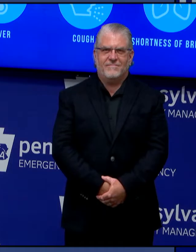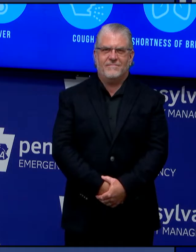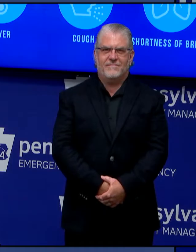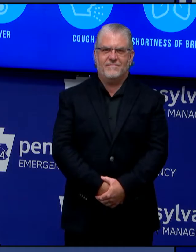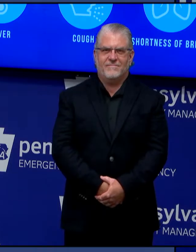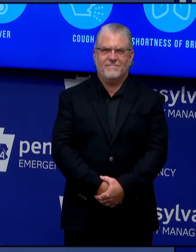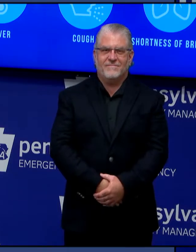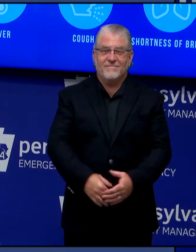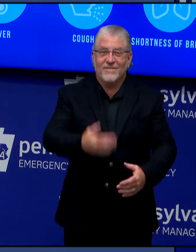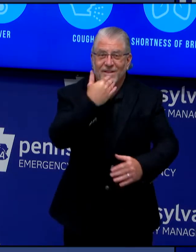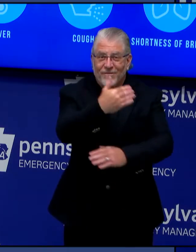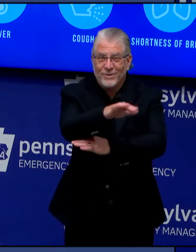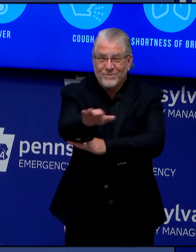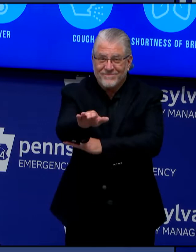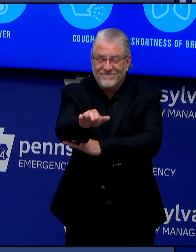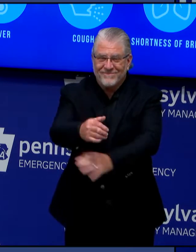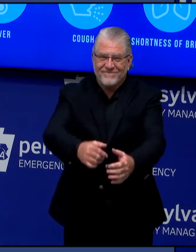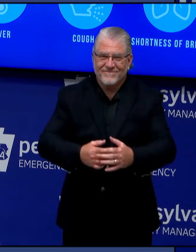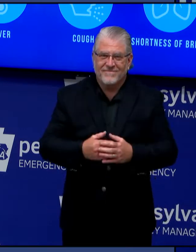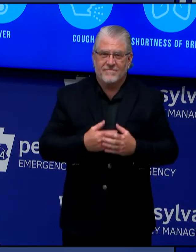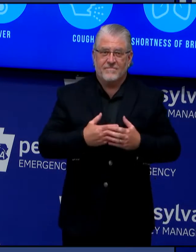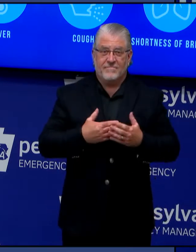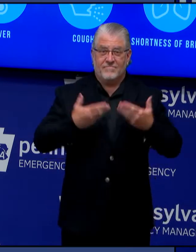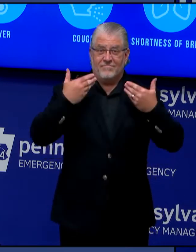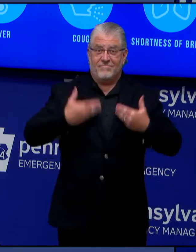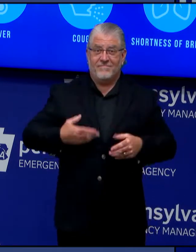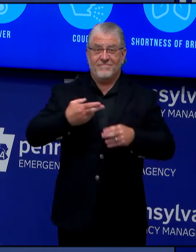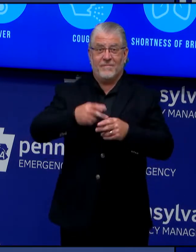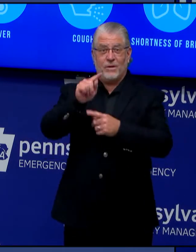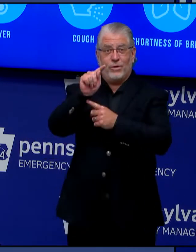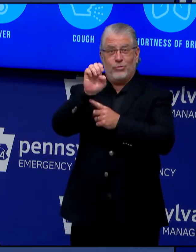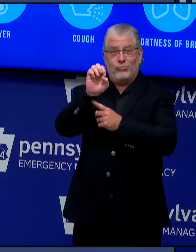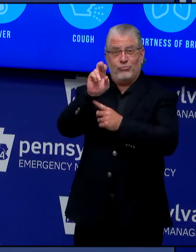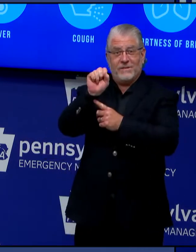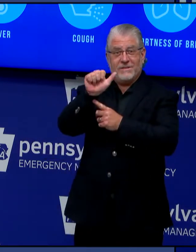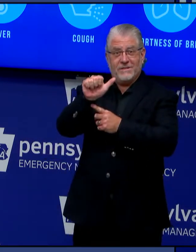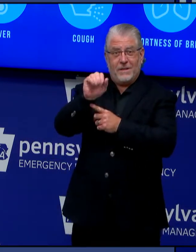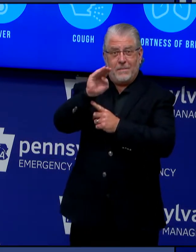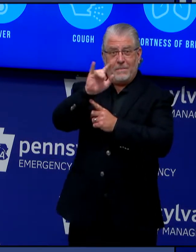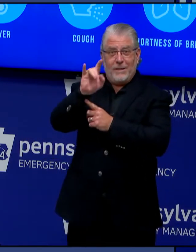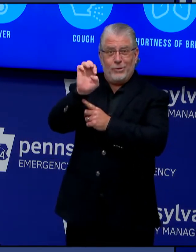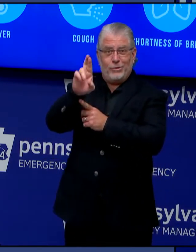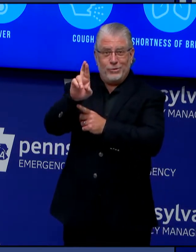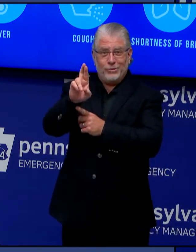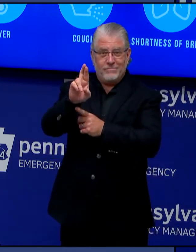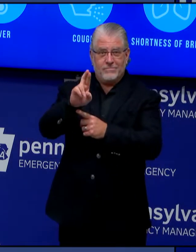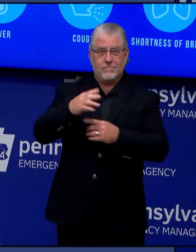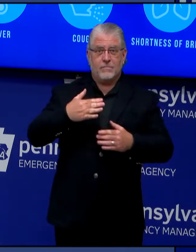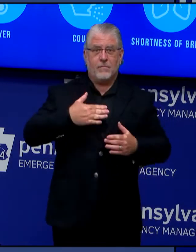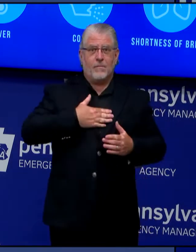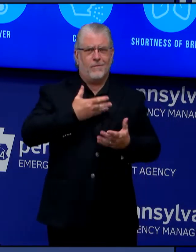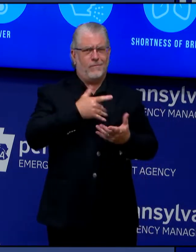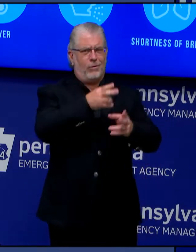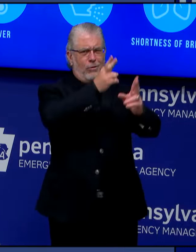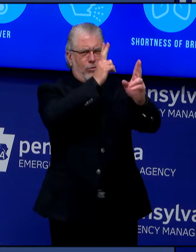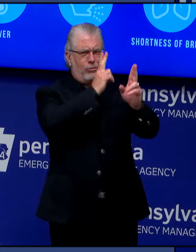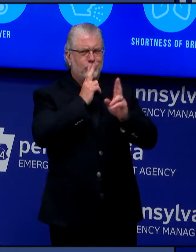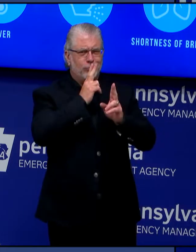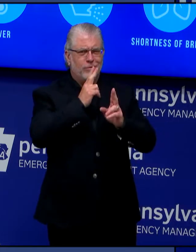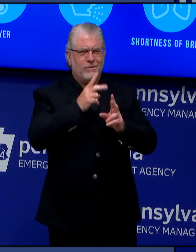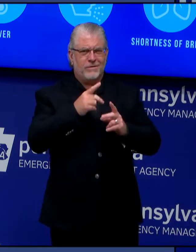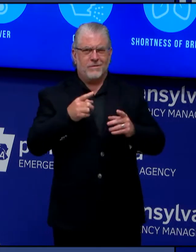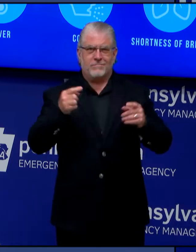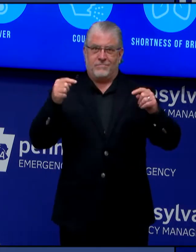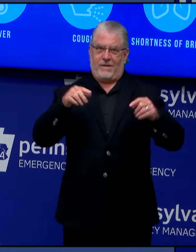Good afternoon. My name is Teresa Miller, and I have the privilege of serving as Secretary of the Pennsylvania Department of Human Services.